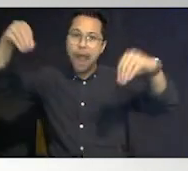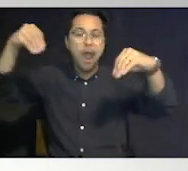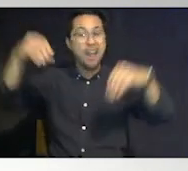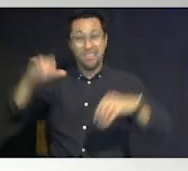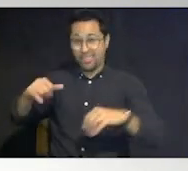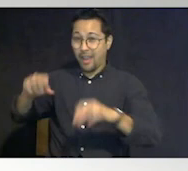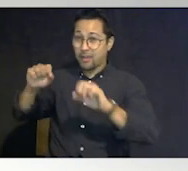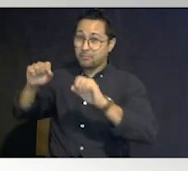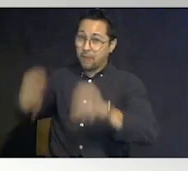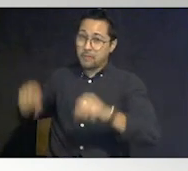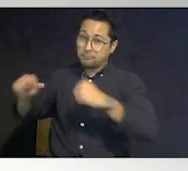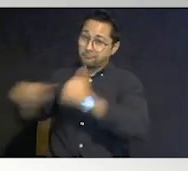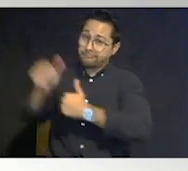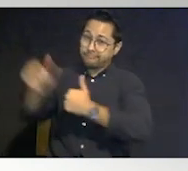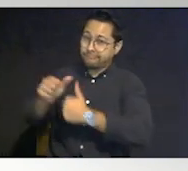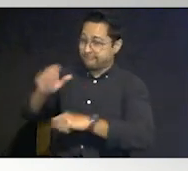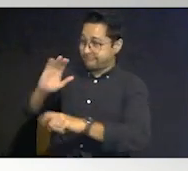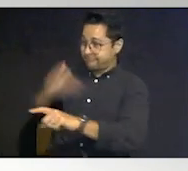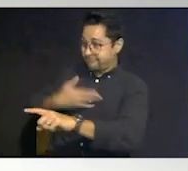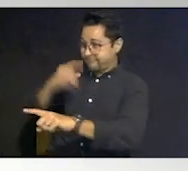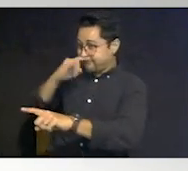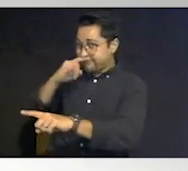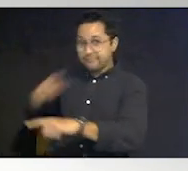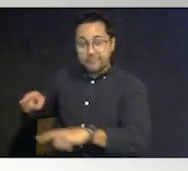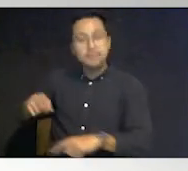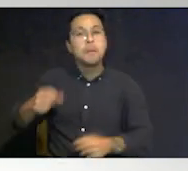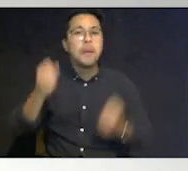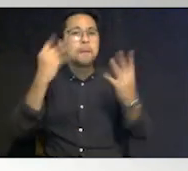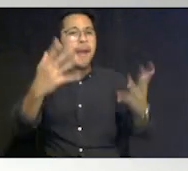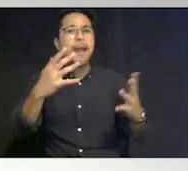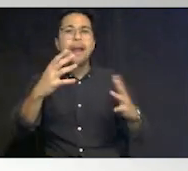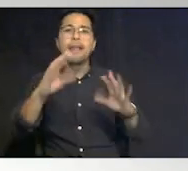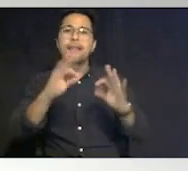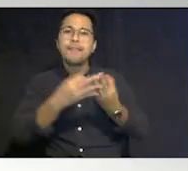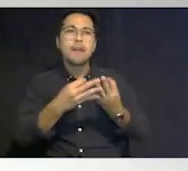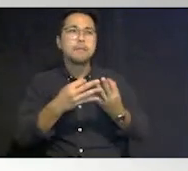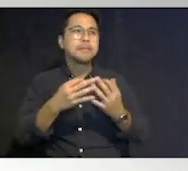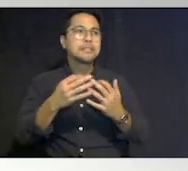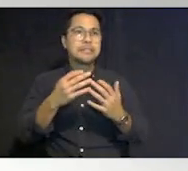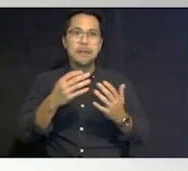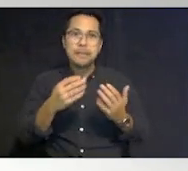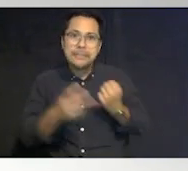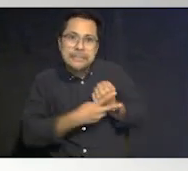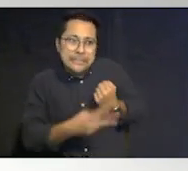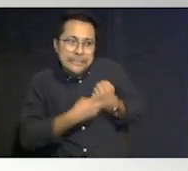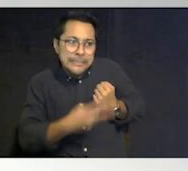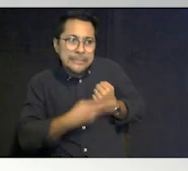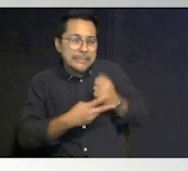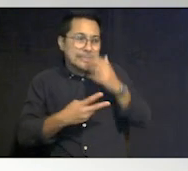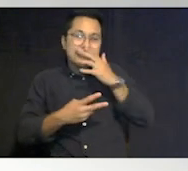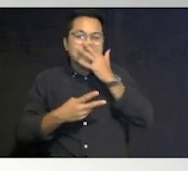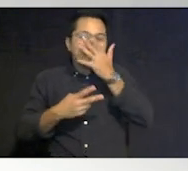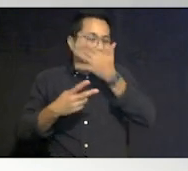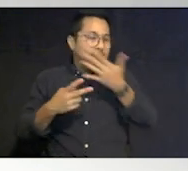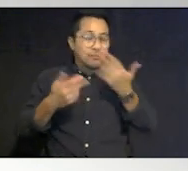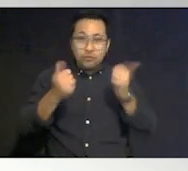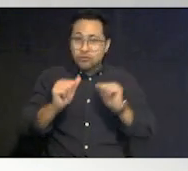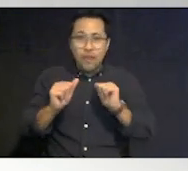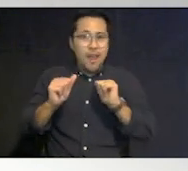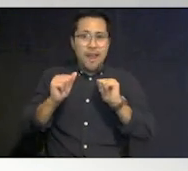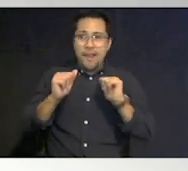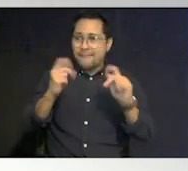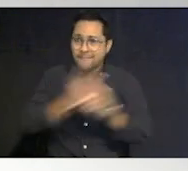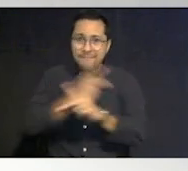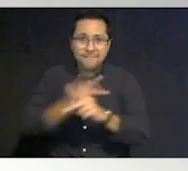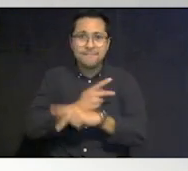lives of the kids many of our families have been compensating for the lack of florida's planning for them and they have